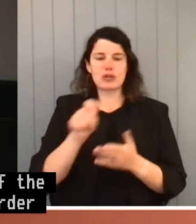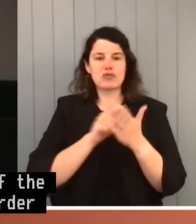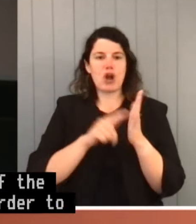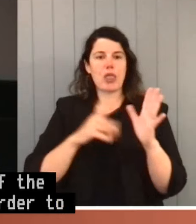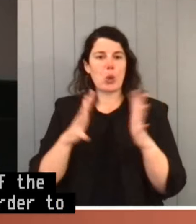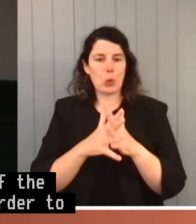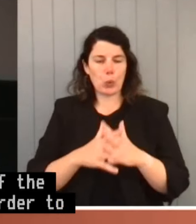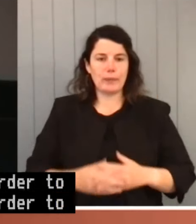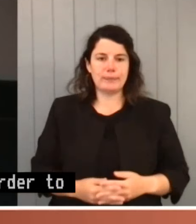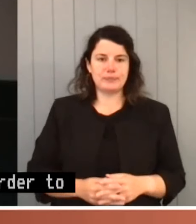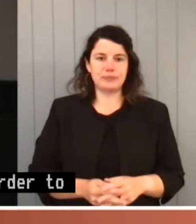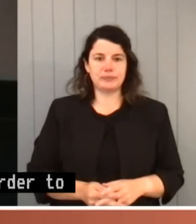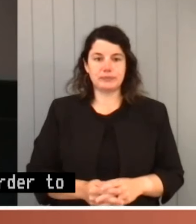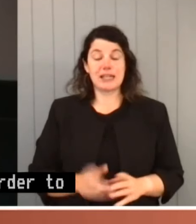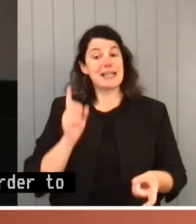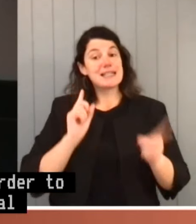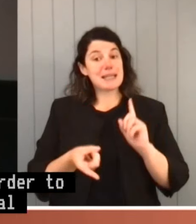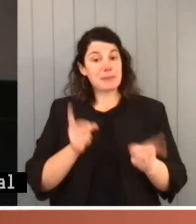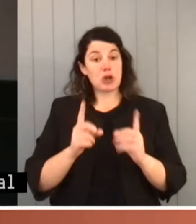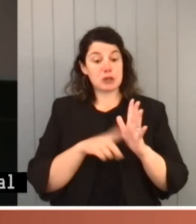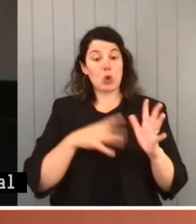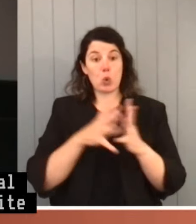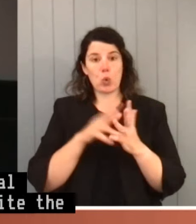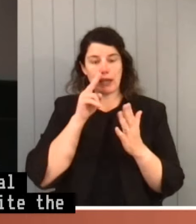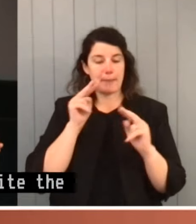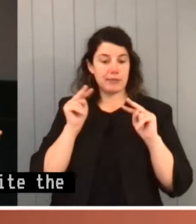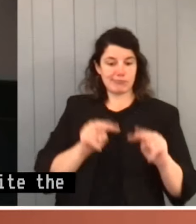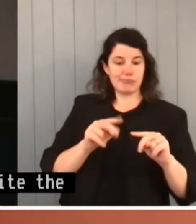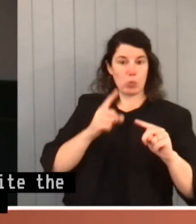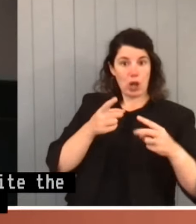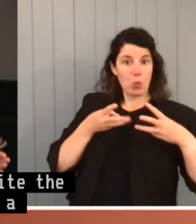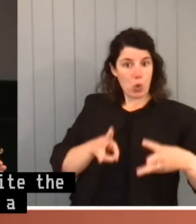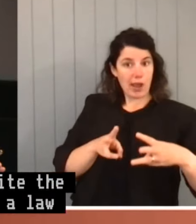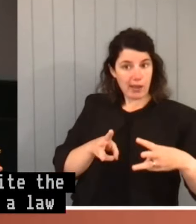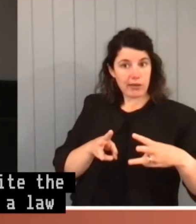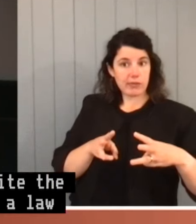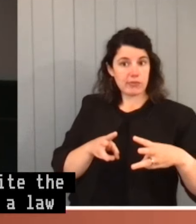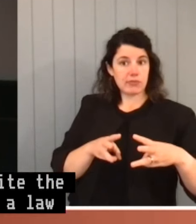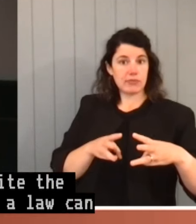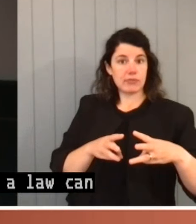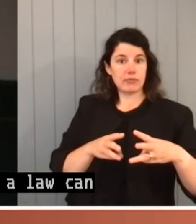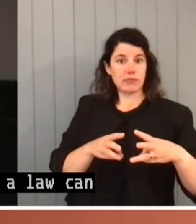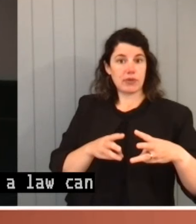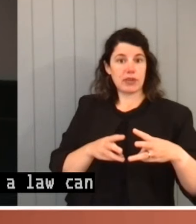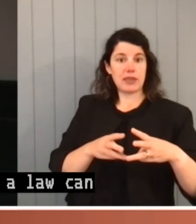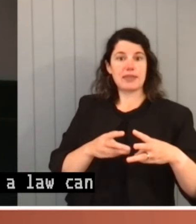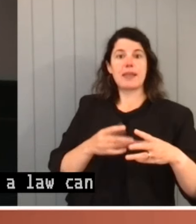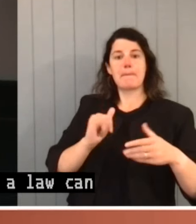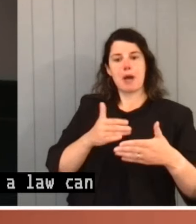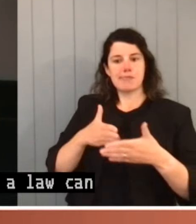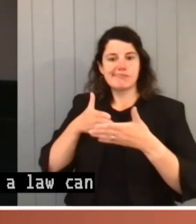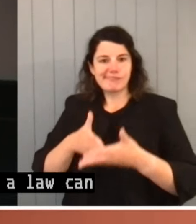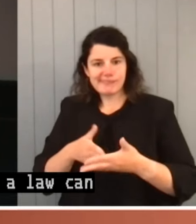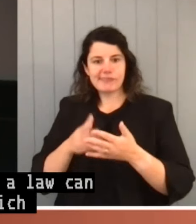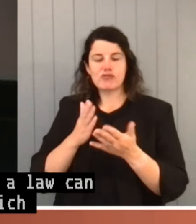Sometimes, of course, a law can be interpreted one way, which may extinguish or impair rights and freedoms